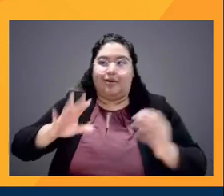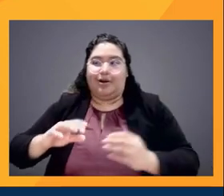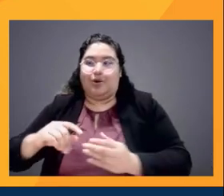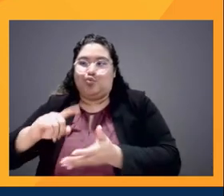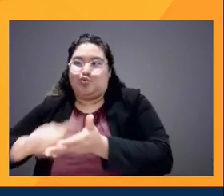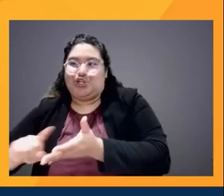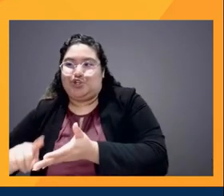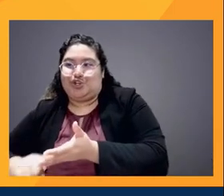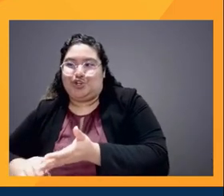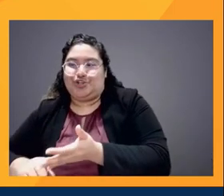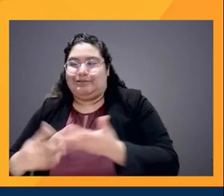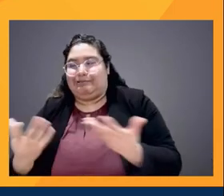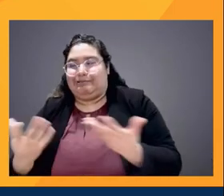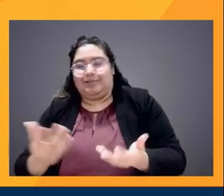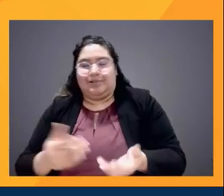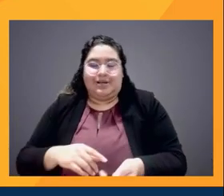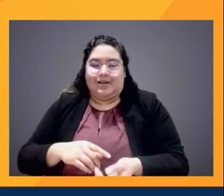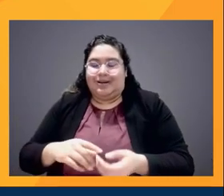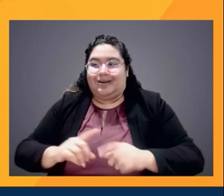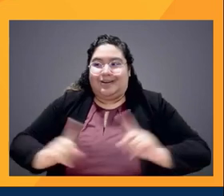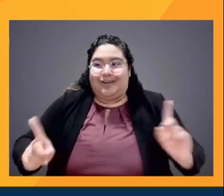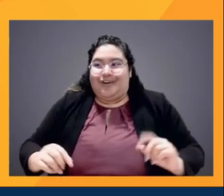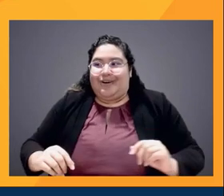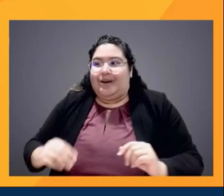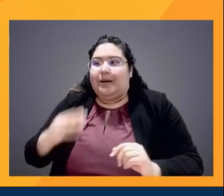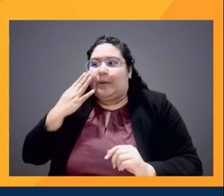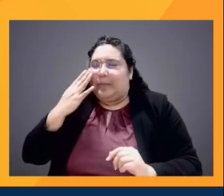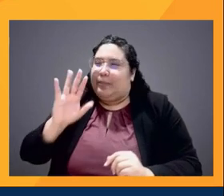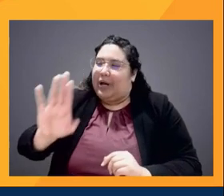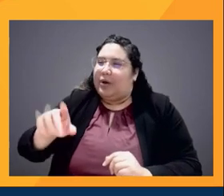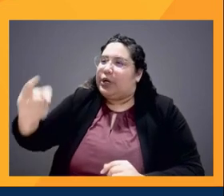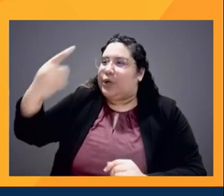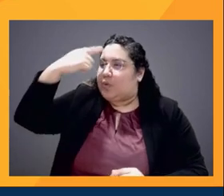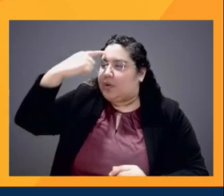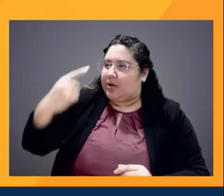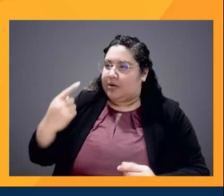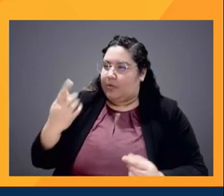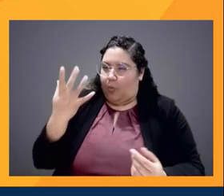to be the holdup, as I kind of mentioned at the top of this?